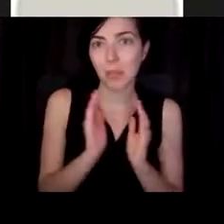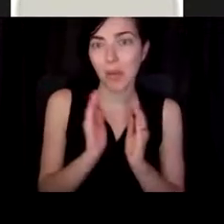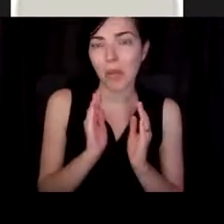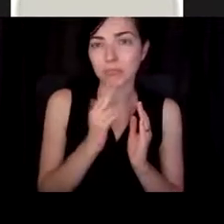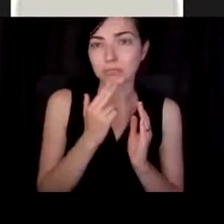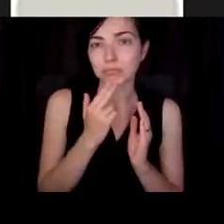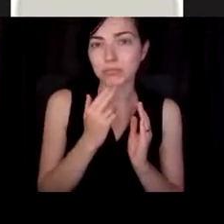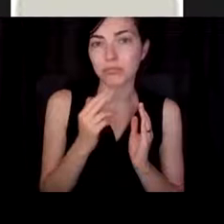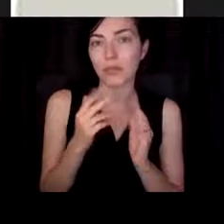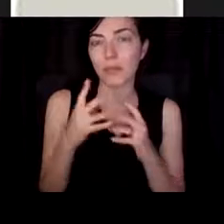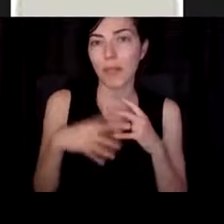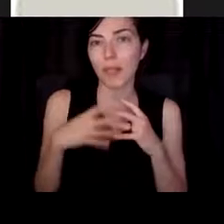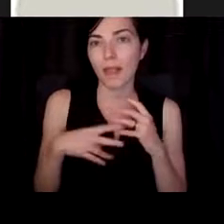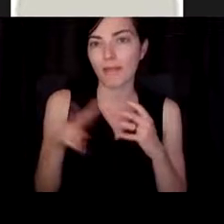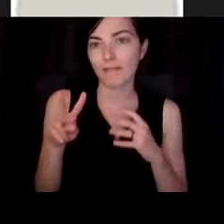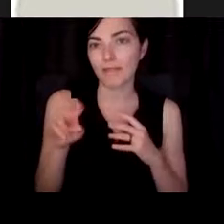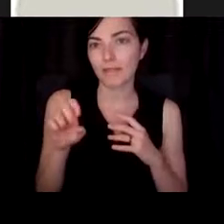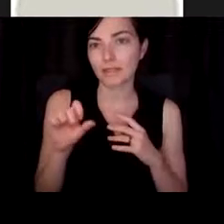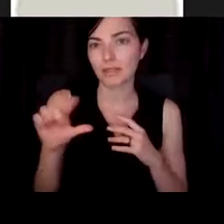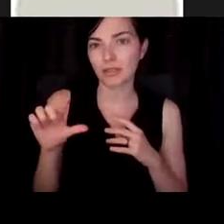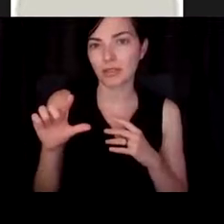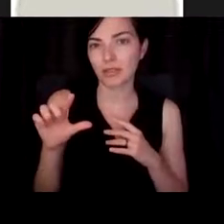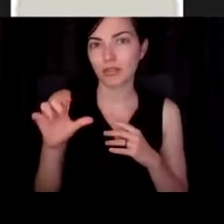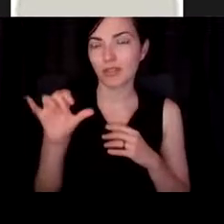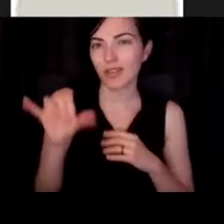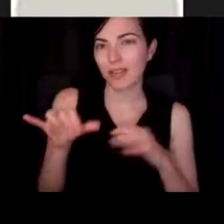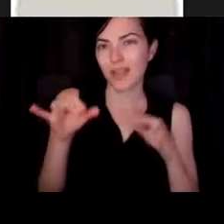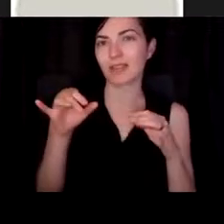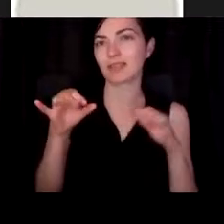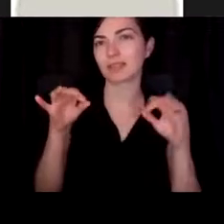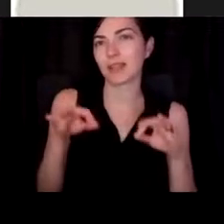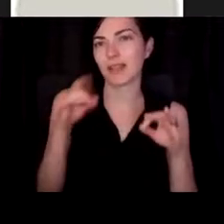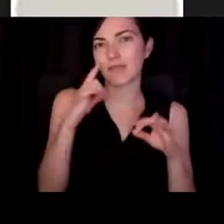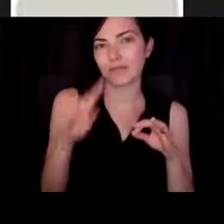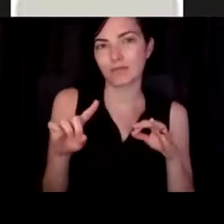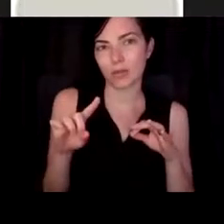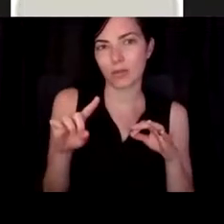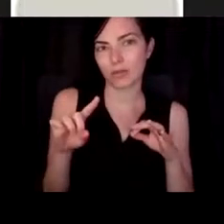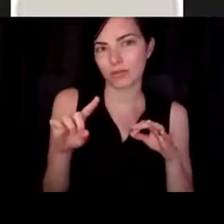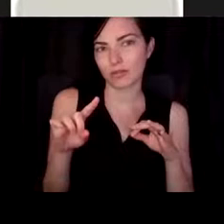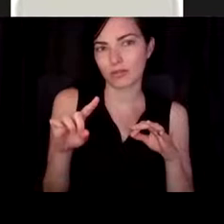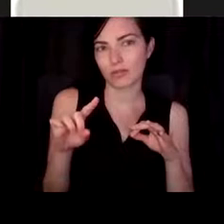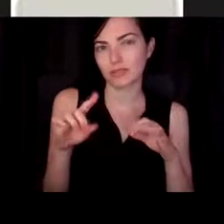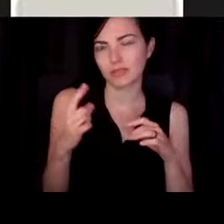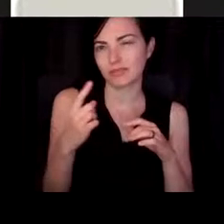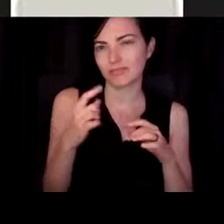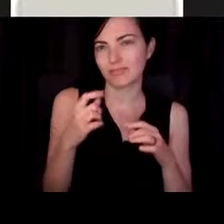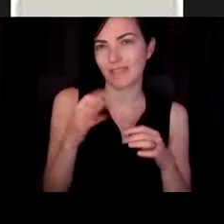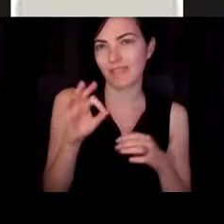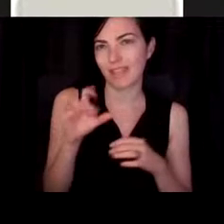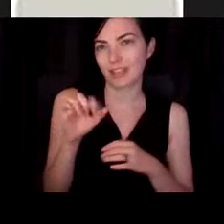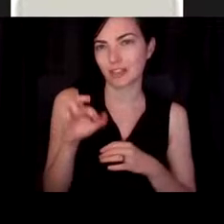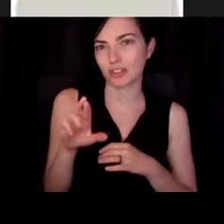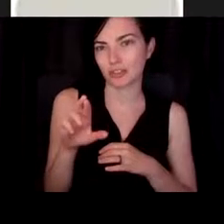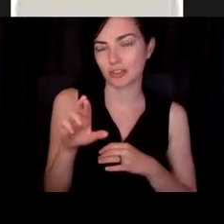staining for, I believe, von Rohlbrand factor, which is expressed by arterial endothelial cells.